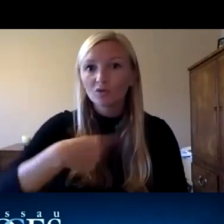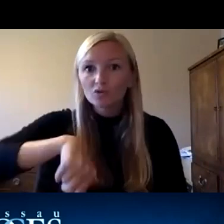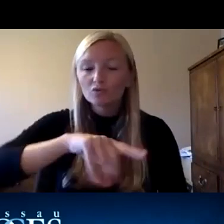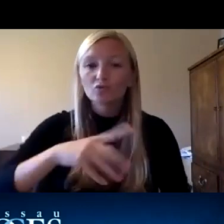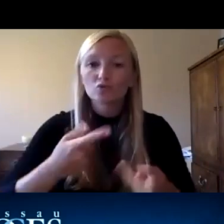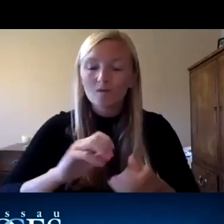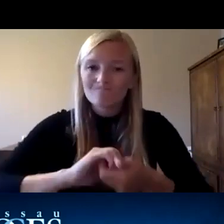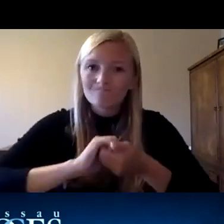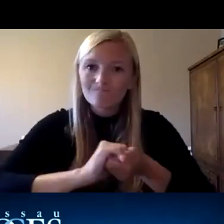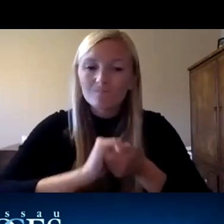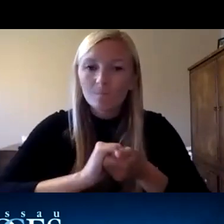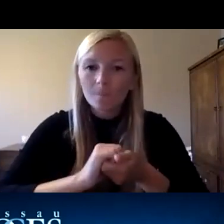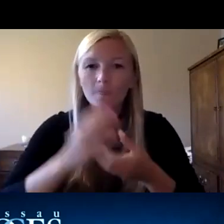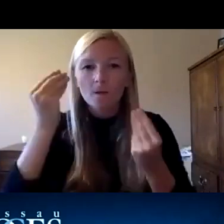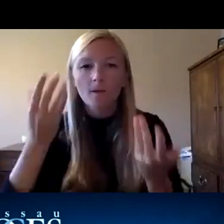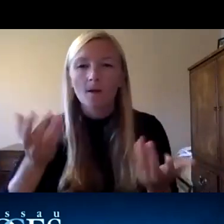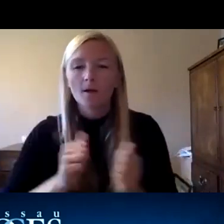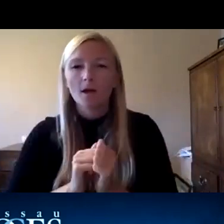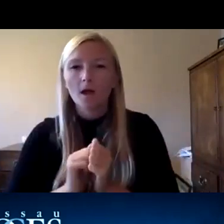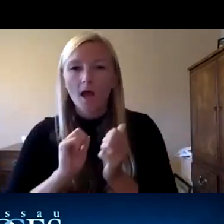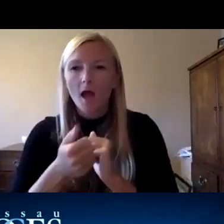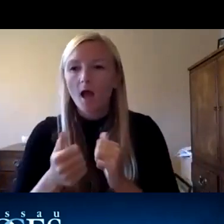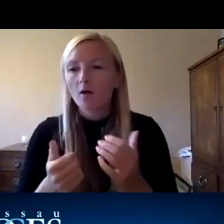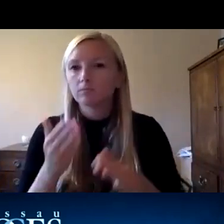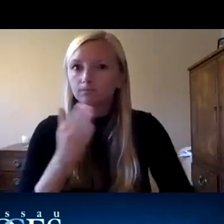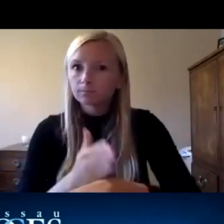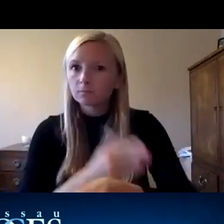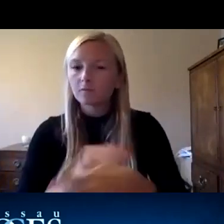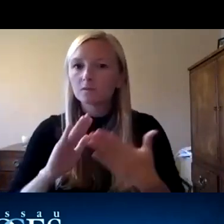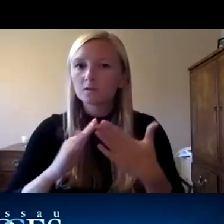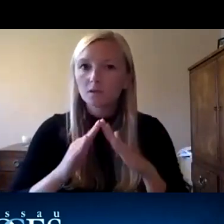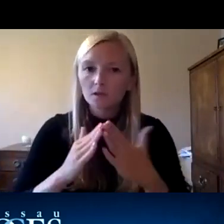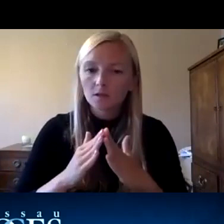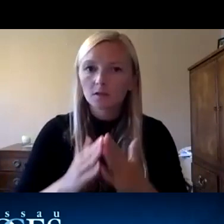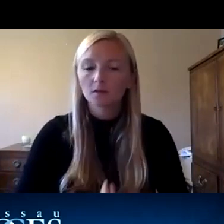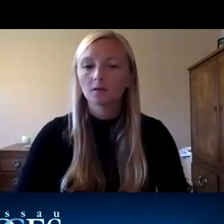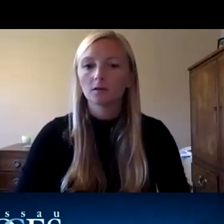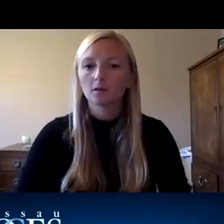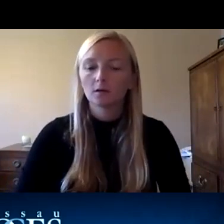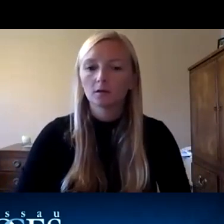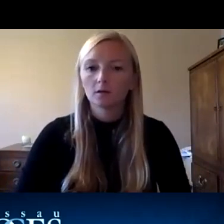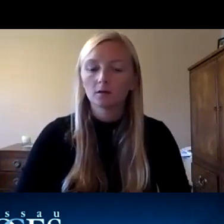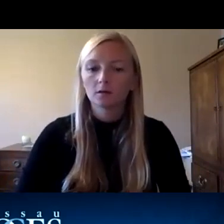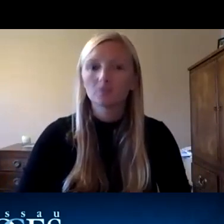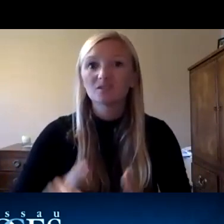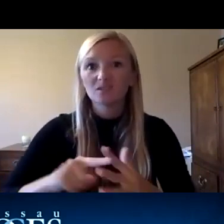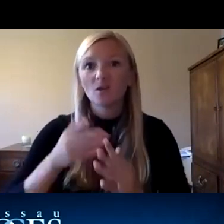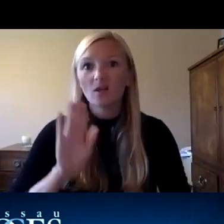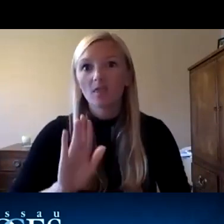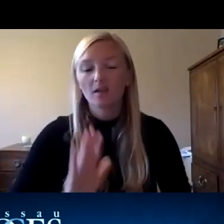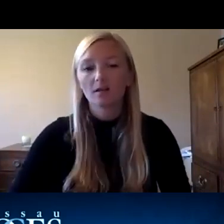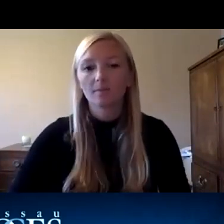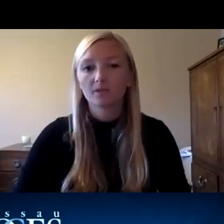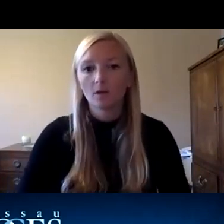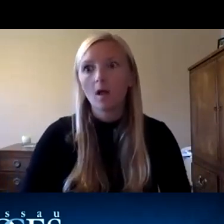to think about how we heal our cities and our rules rural places and our suburbs um and start there as well so it's got